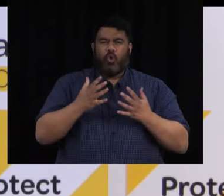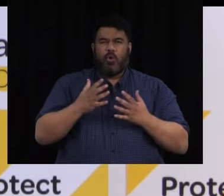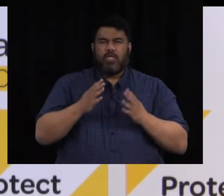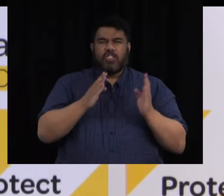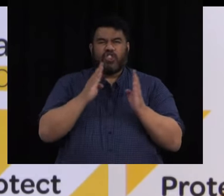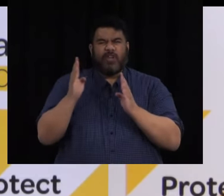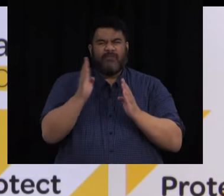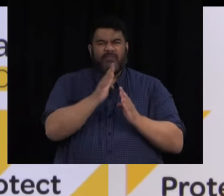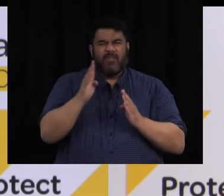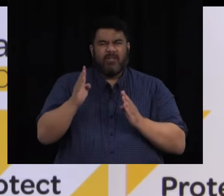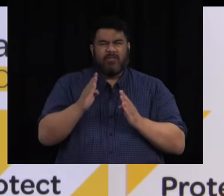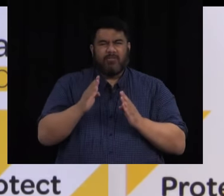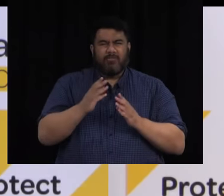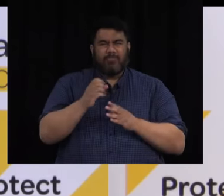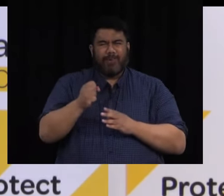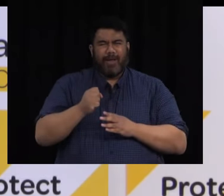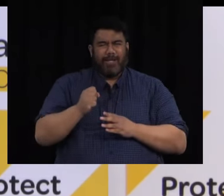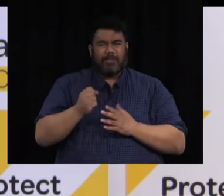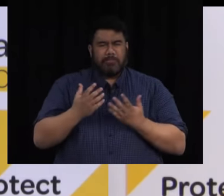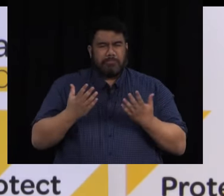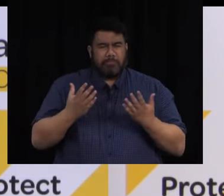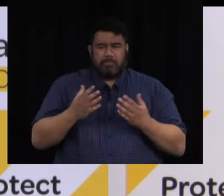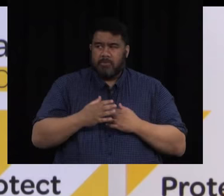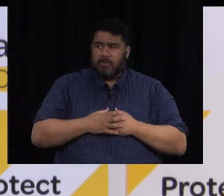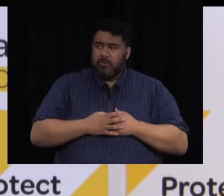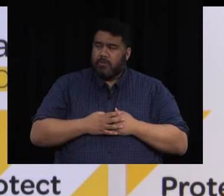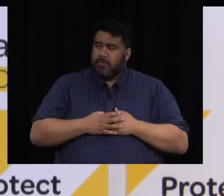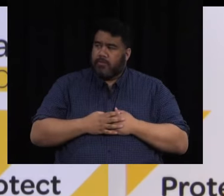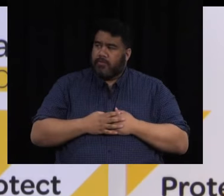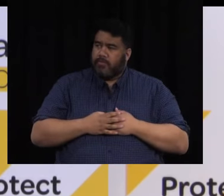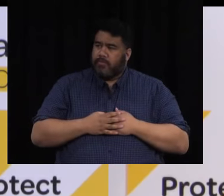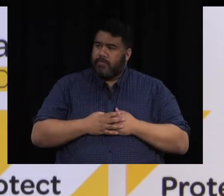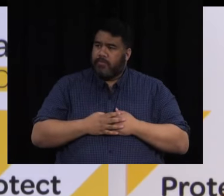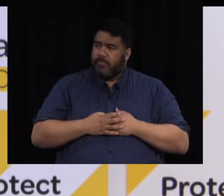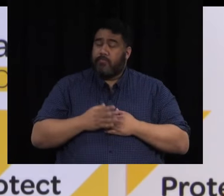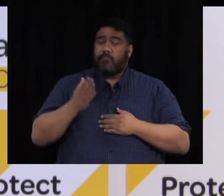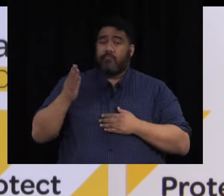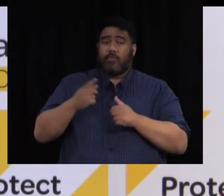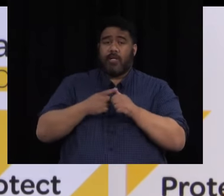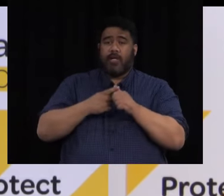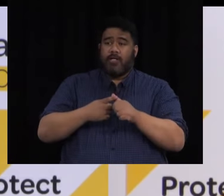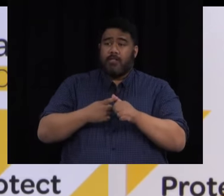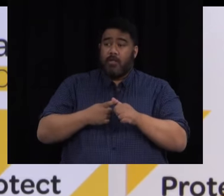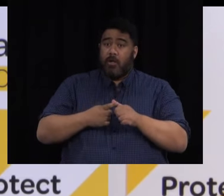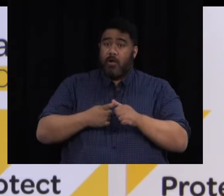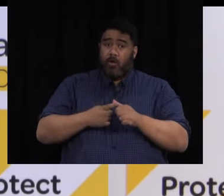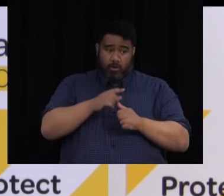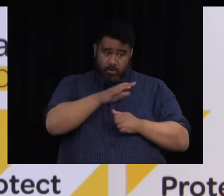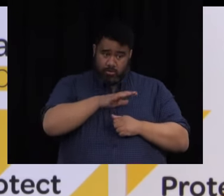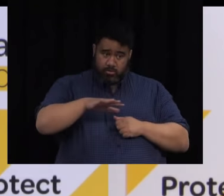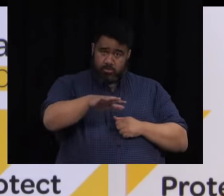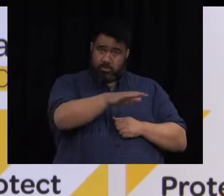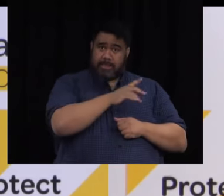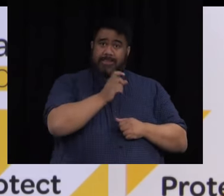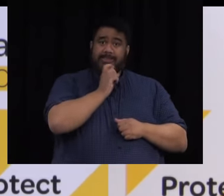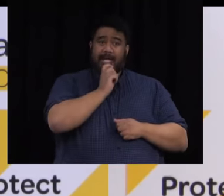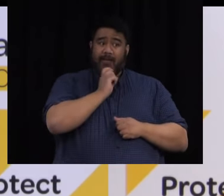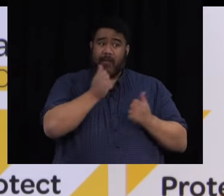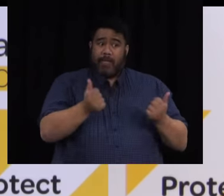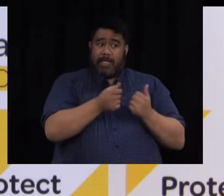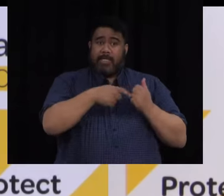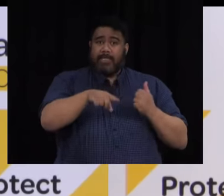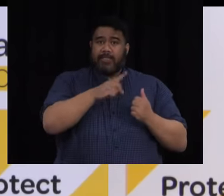feedback that generally speaking we've seen a much greater willingness to uptake vaccination amongst that workforce once